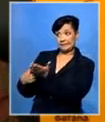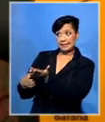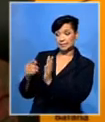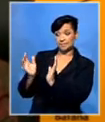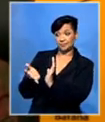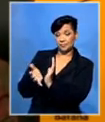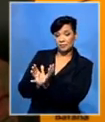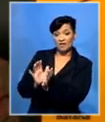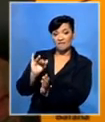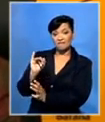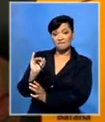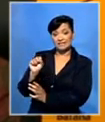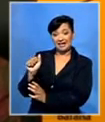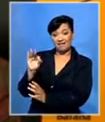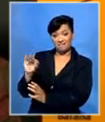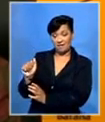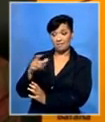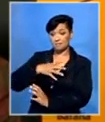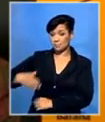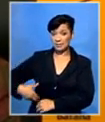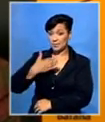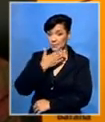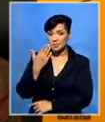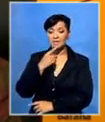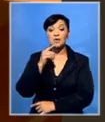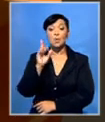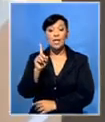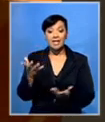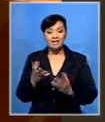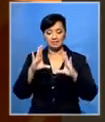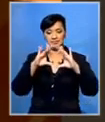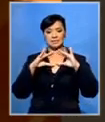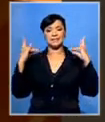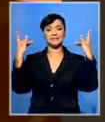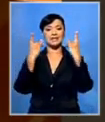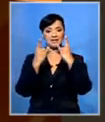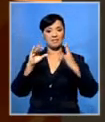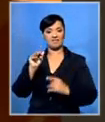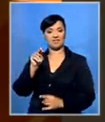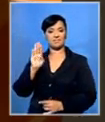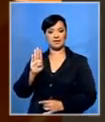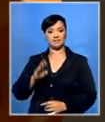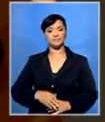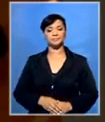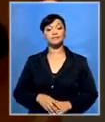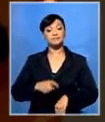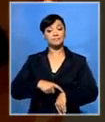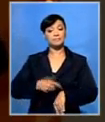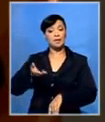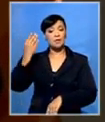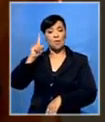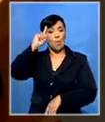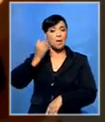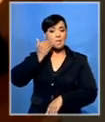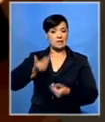SAFA and SAFA as a whole, is our national stadium. In a time when history and identity is